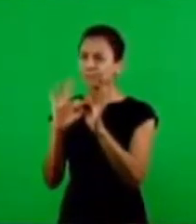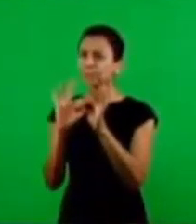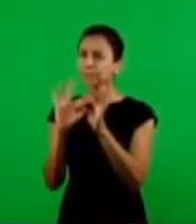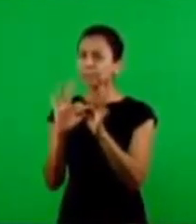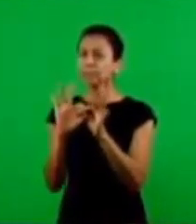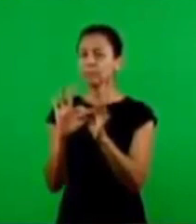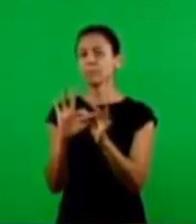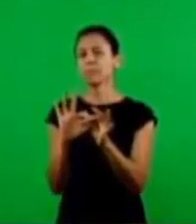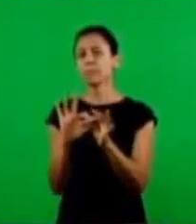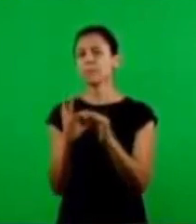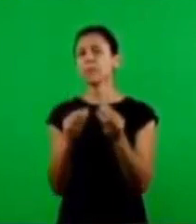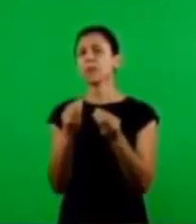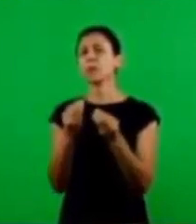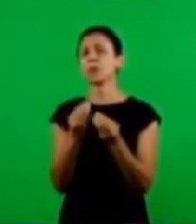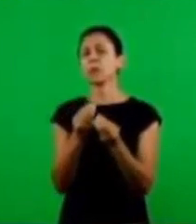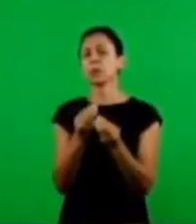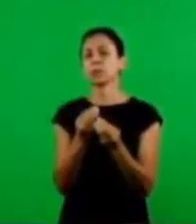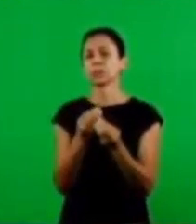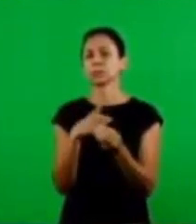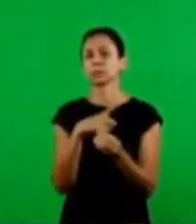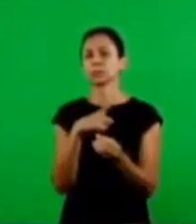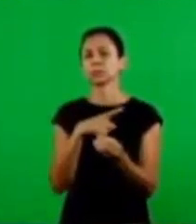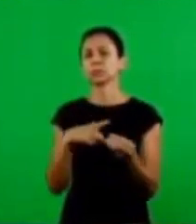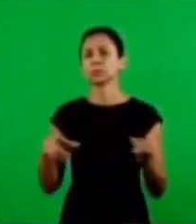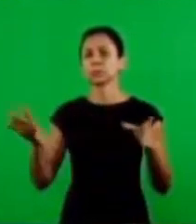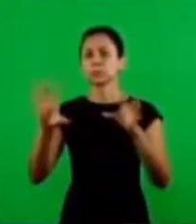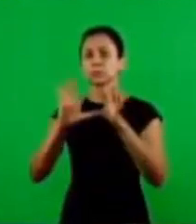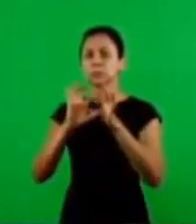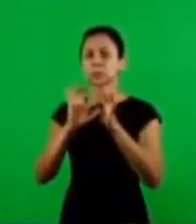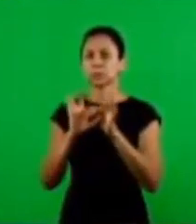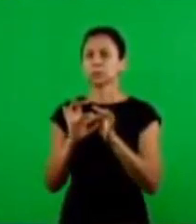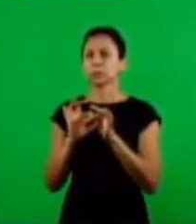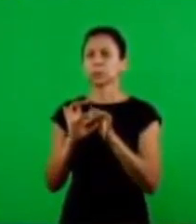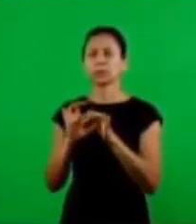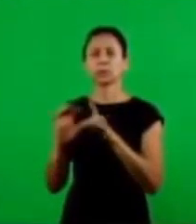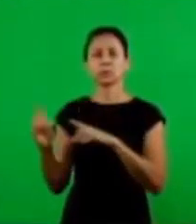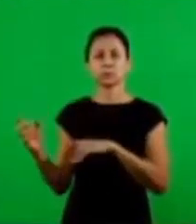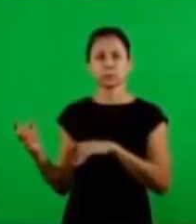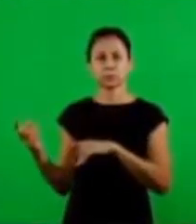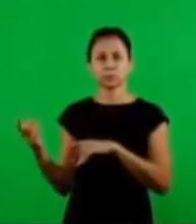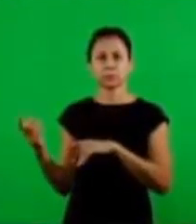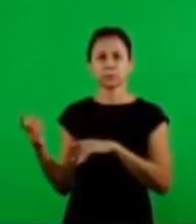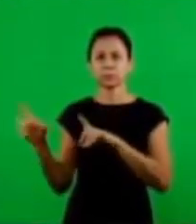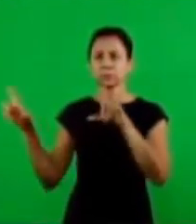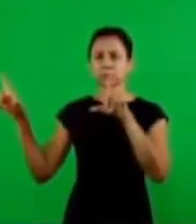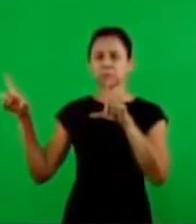fellowship, fellowship happened here, in these elements here.